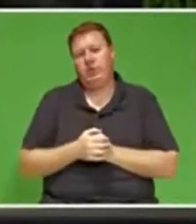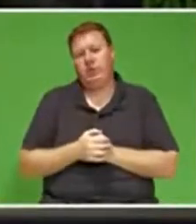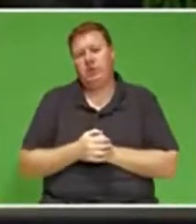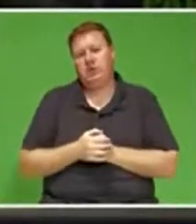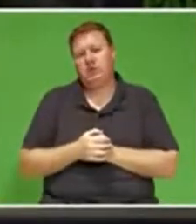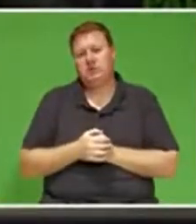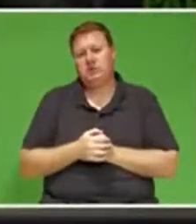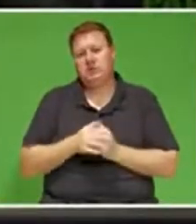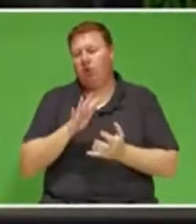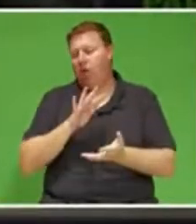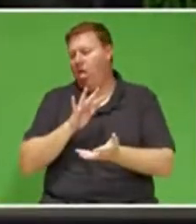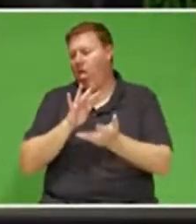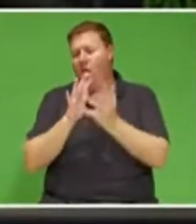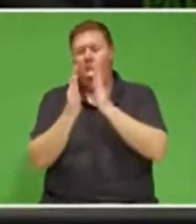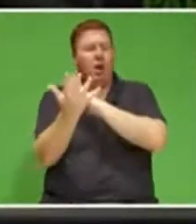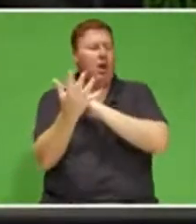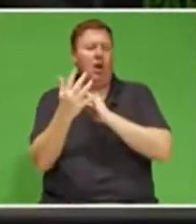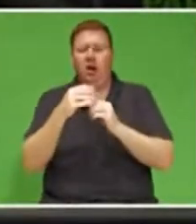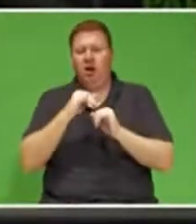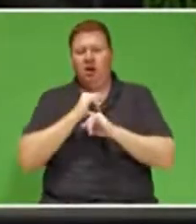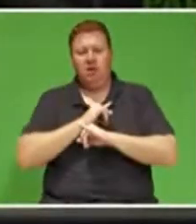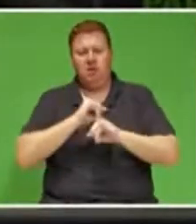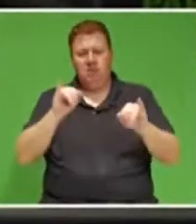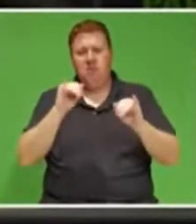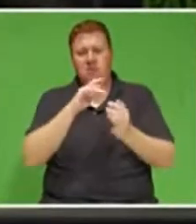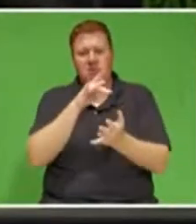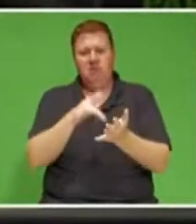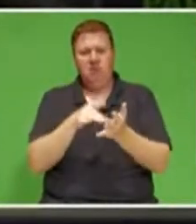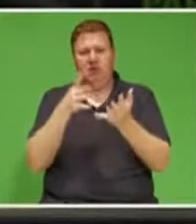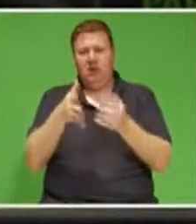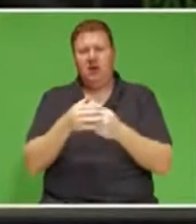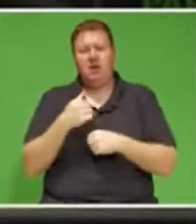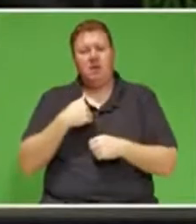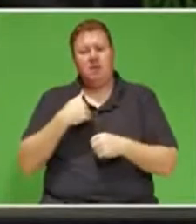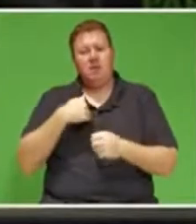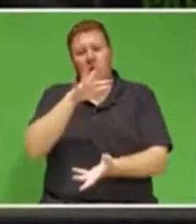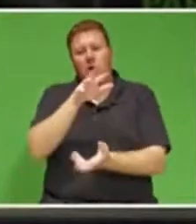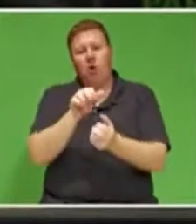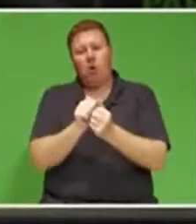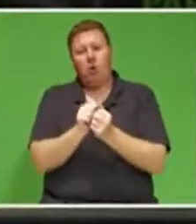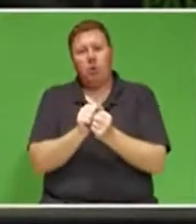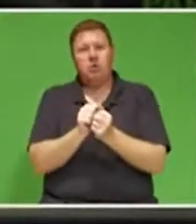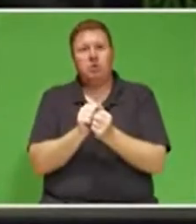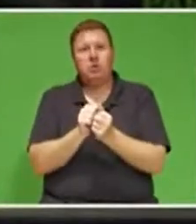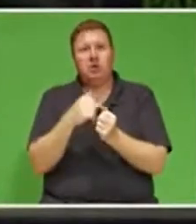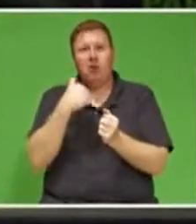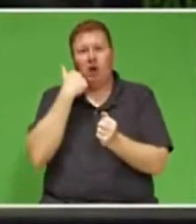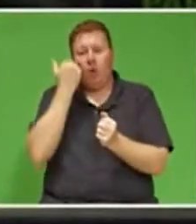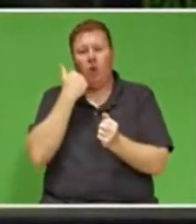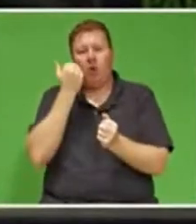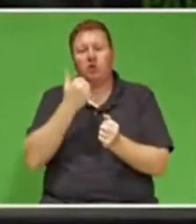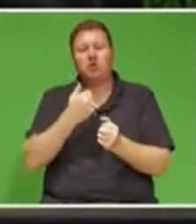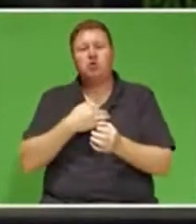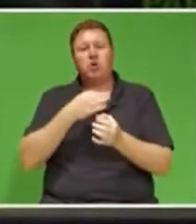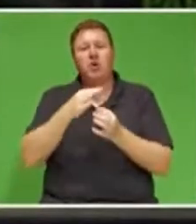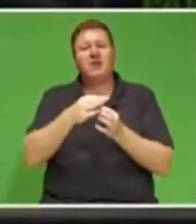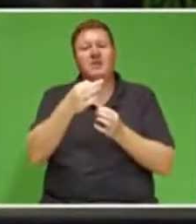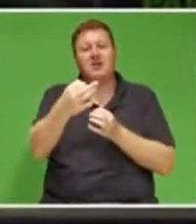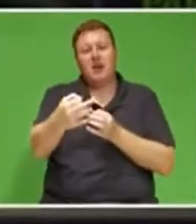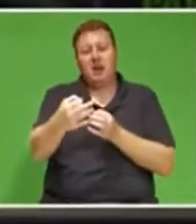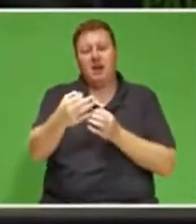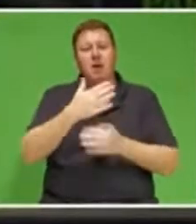humanitarian disaster. As I conclude, I wish to extend my appreciation